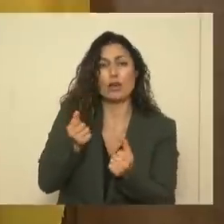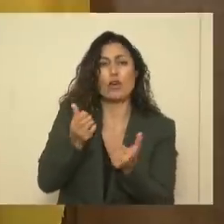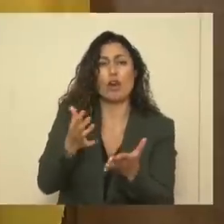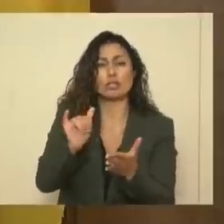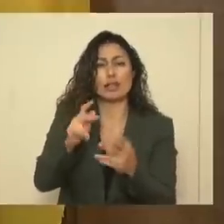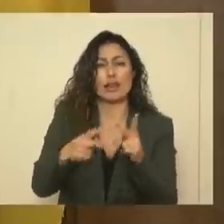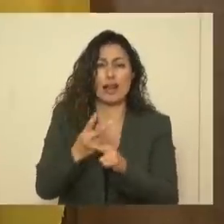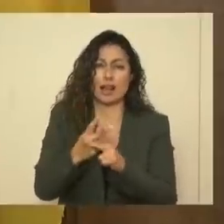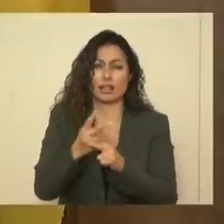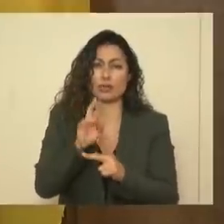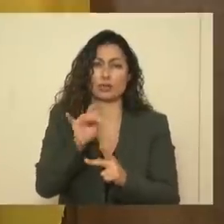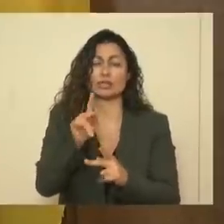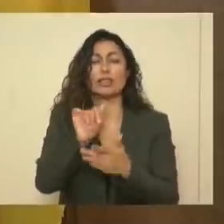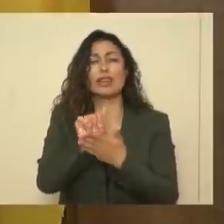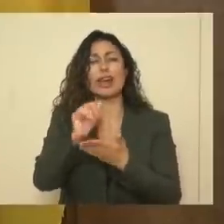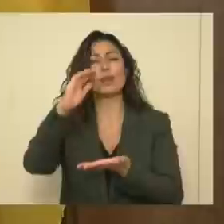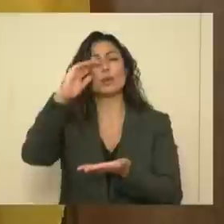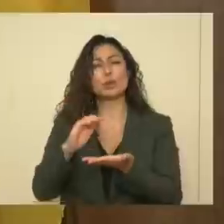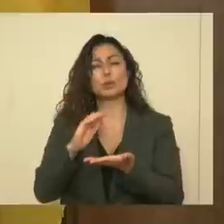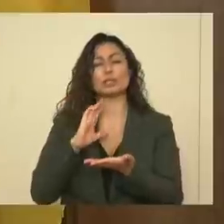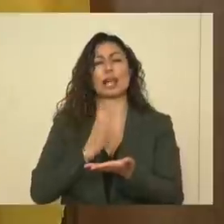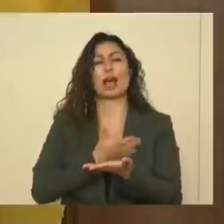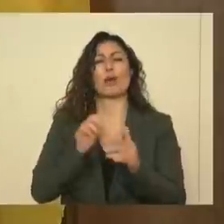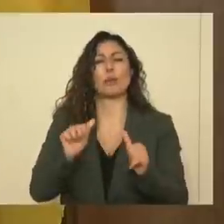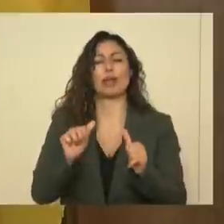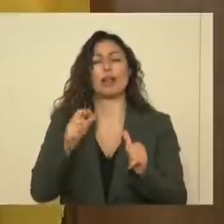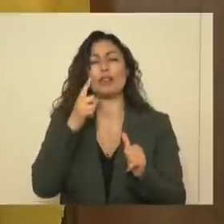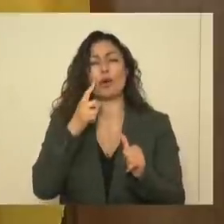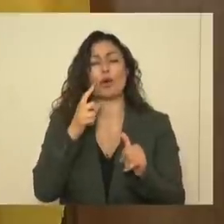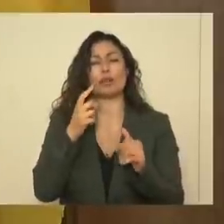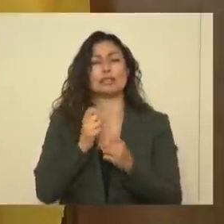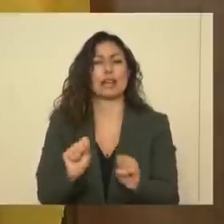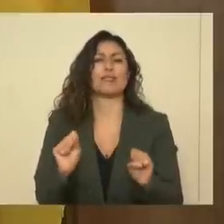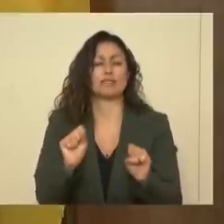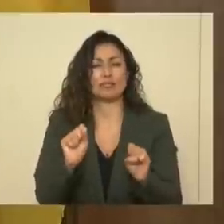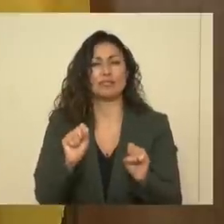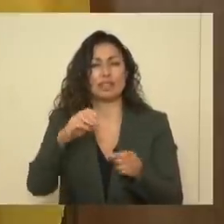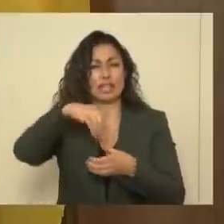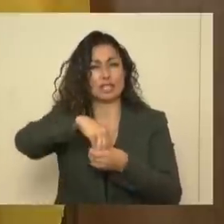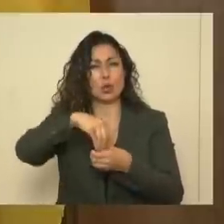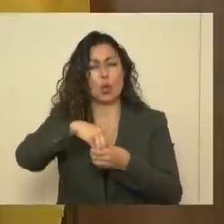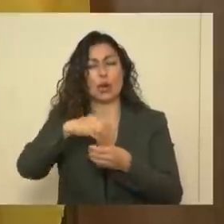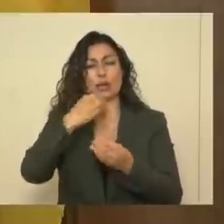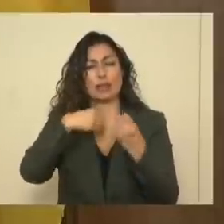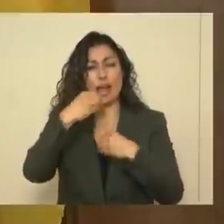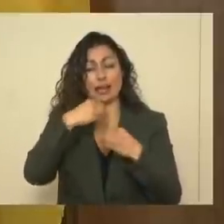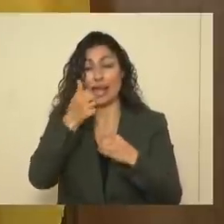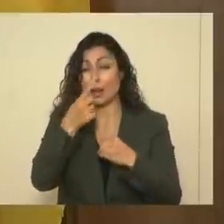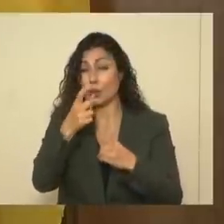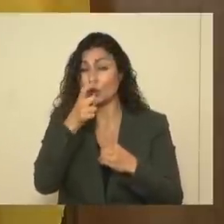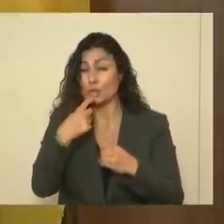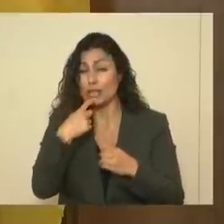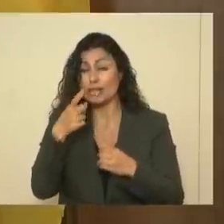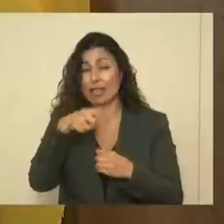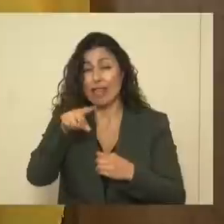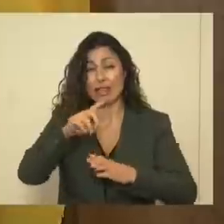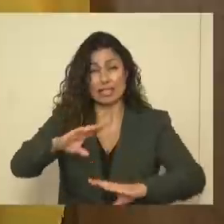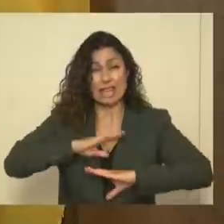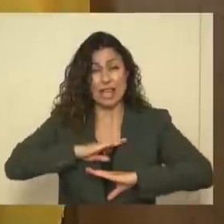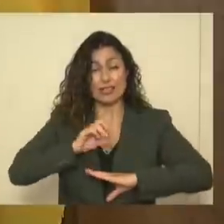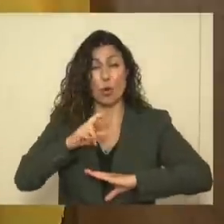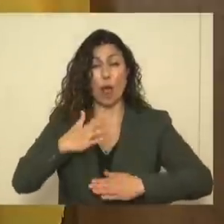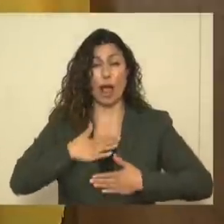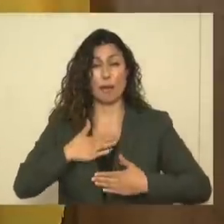reduces our ability to safely do indoor dining. Anybody who says that they are satisfied or